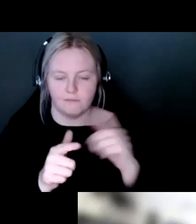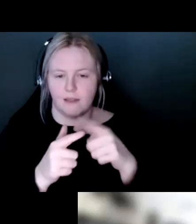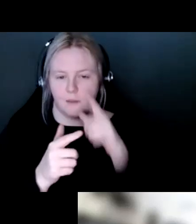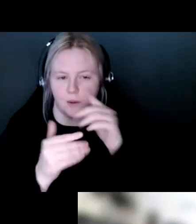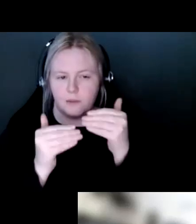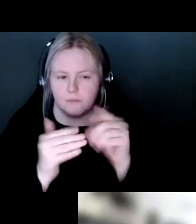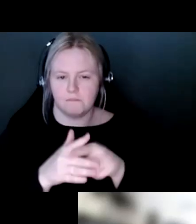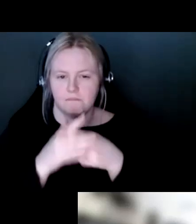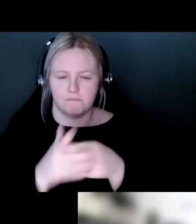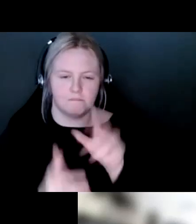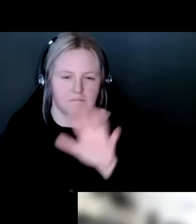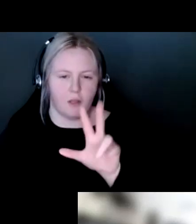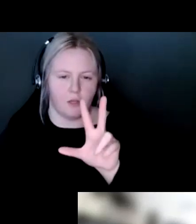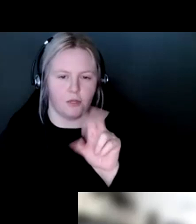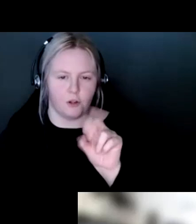about 30 seconds.